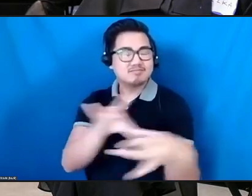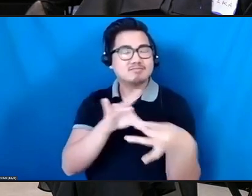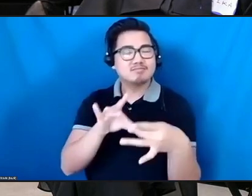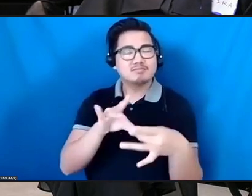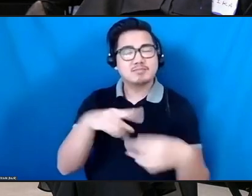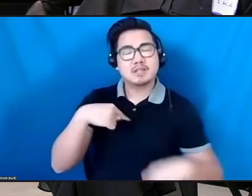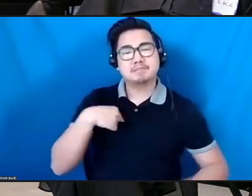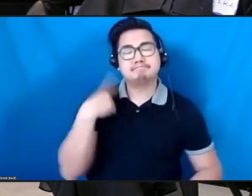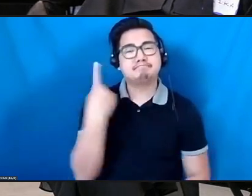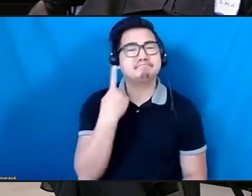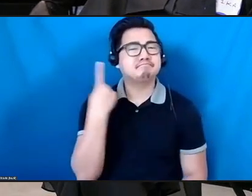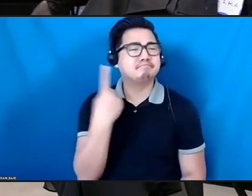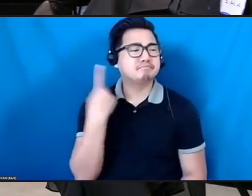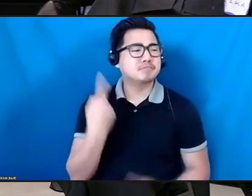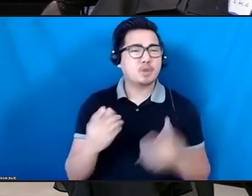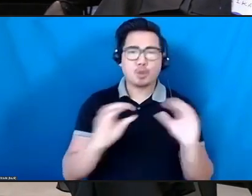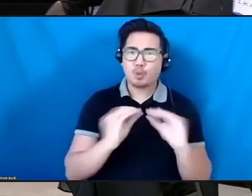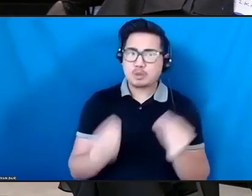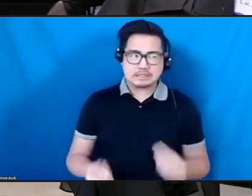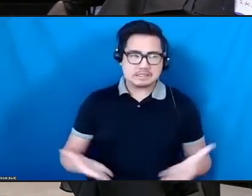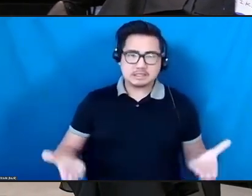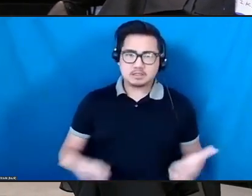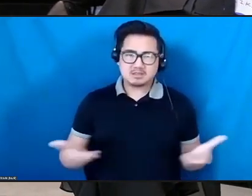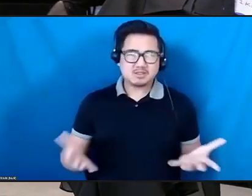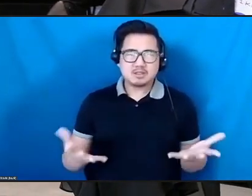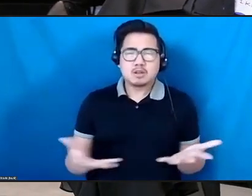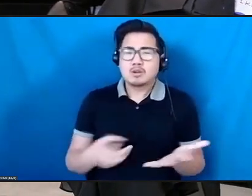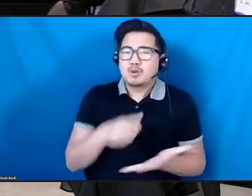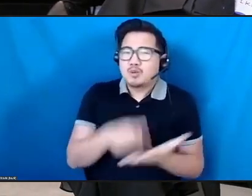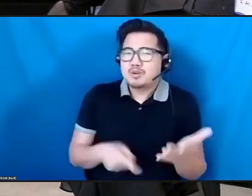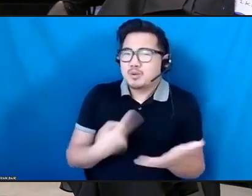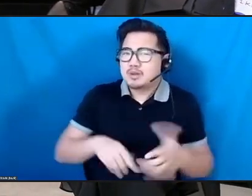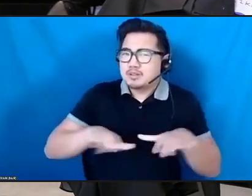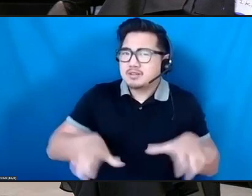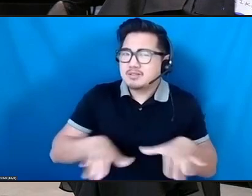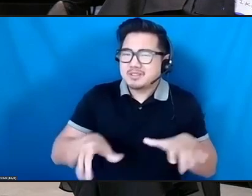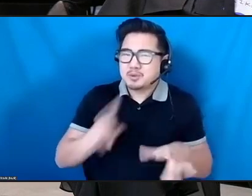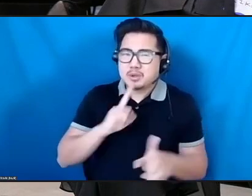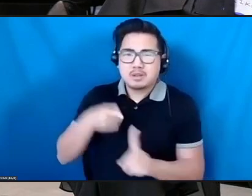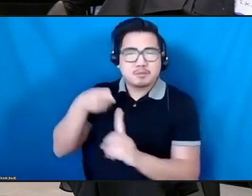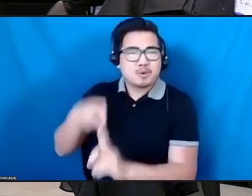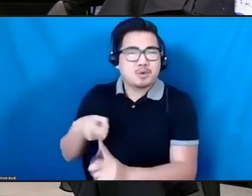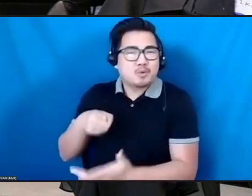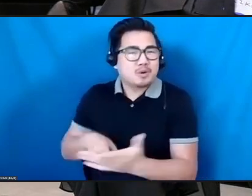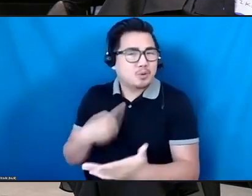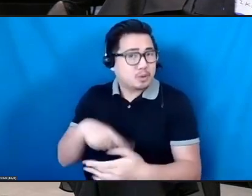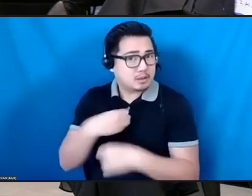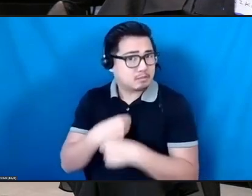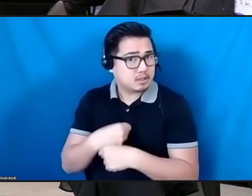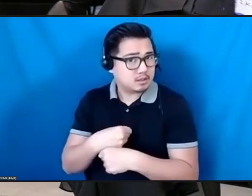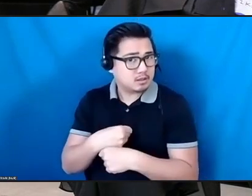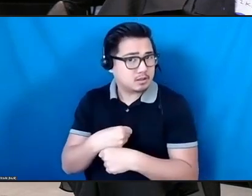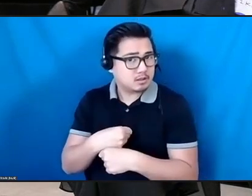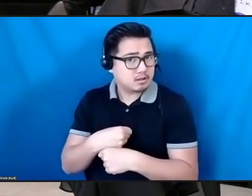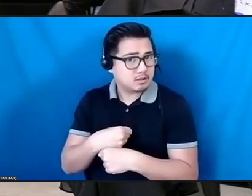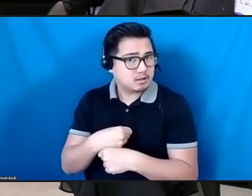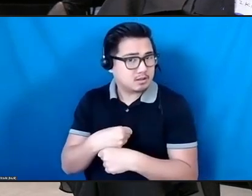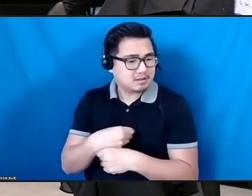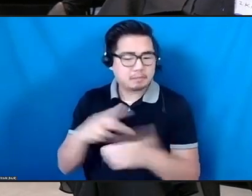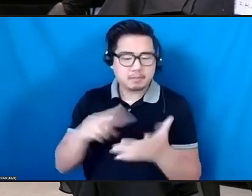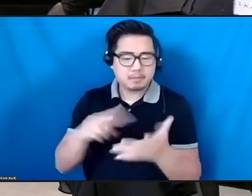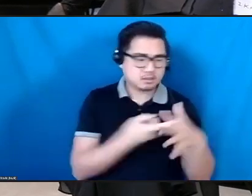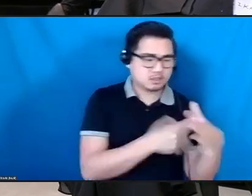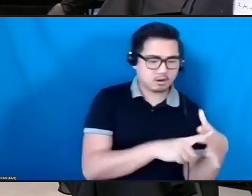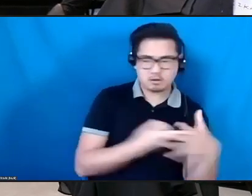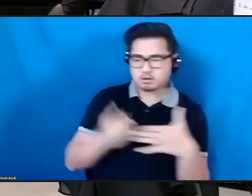are doing here. Like what, in the end, at the core, what are we making? Is it that from end to finish line or